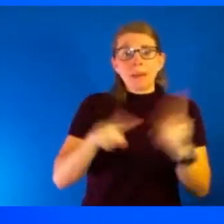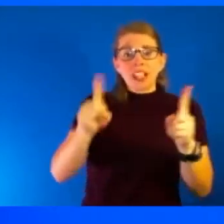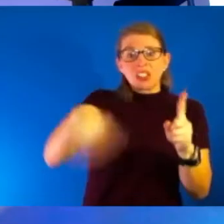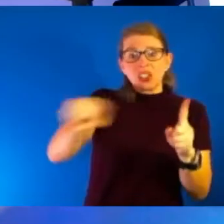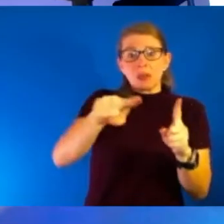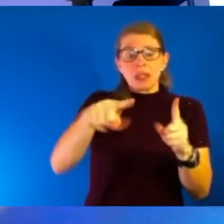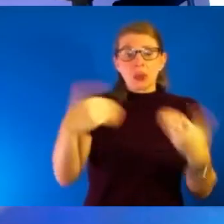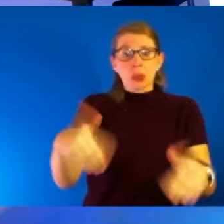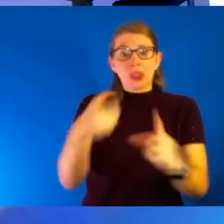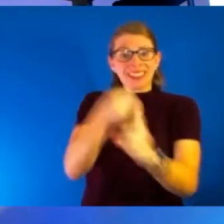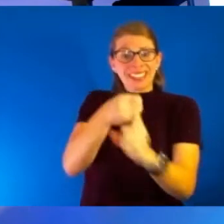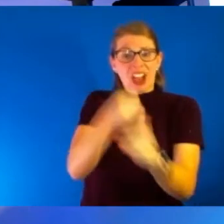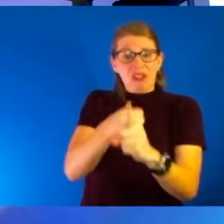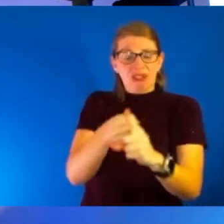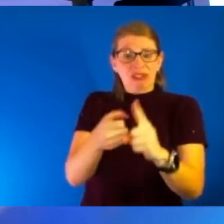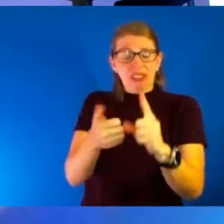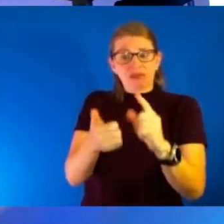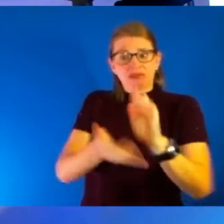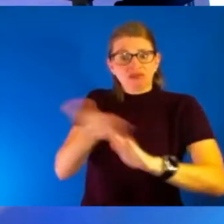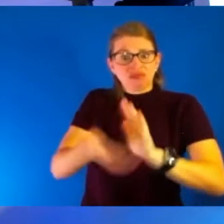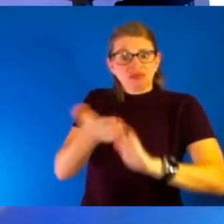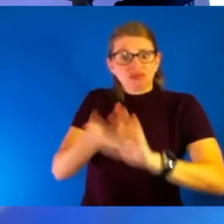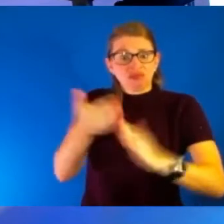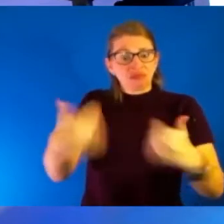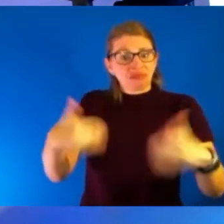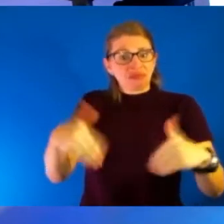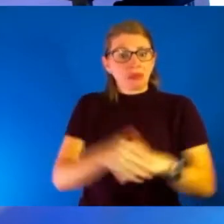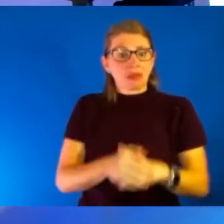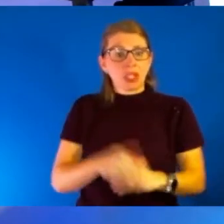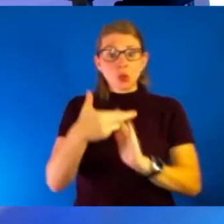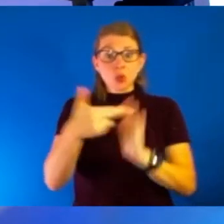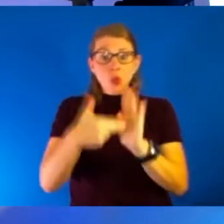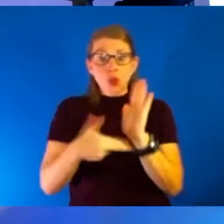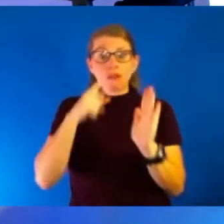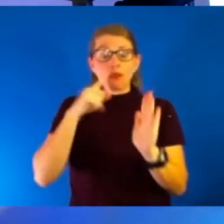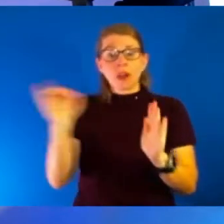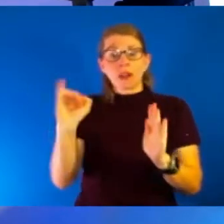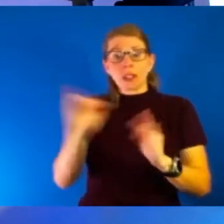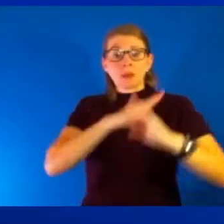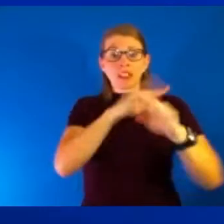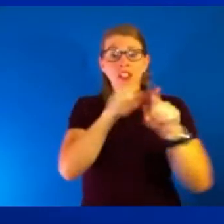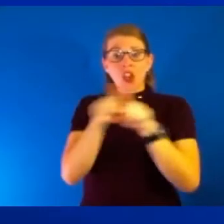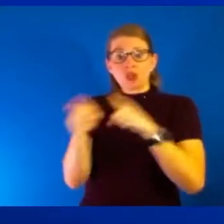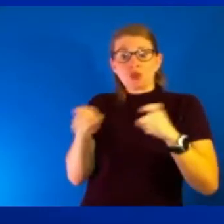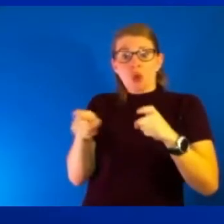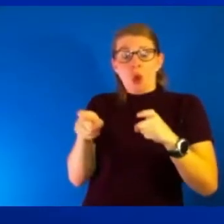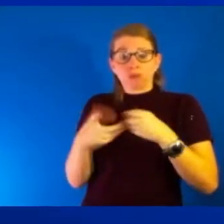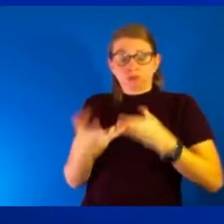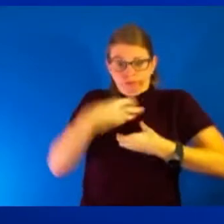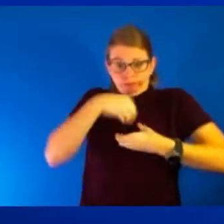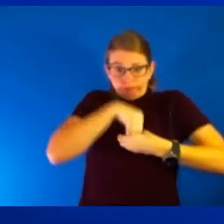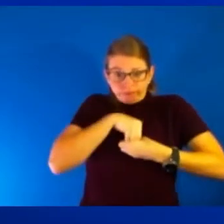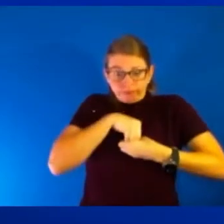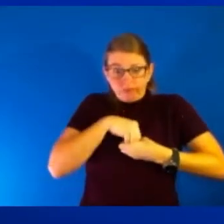people. And here's the rule. Okay, remember the rules of infection prevention and control travel with you wherever you go, they keep you safe,